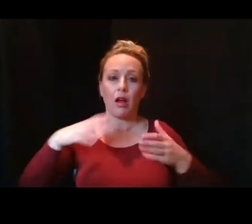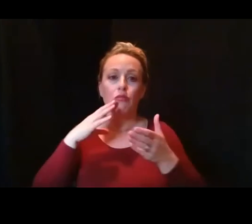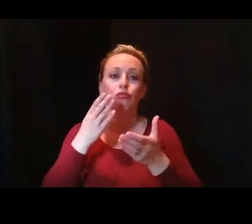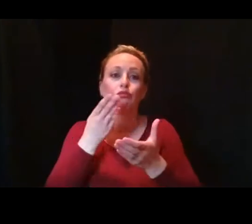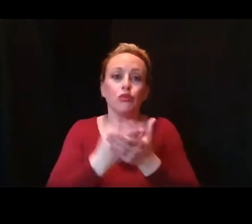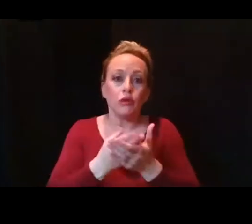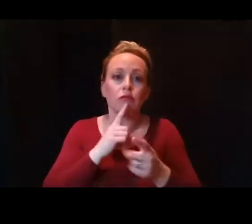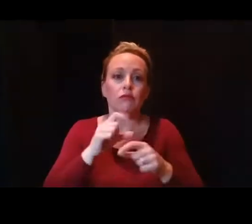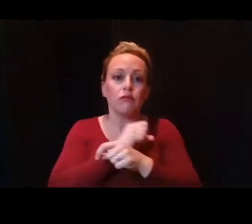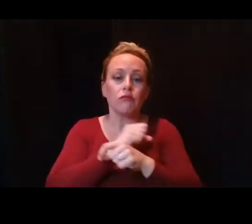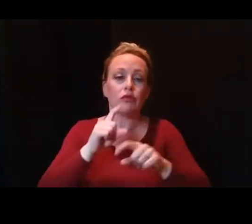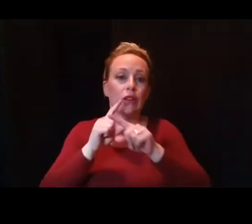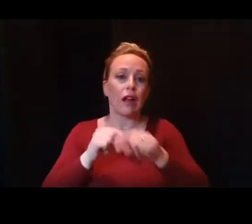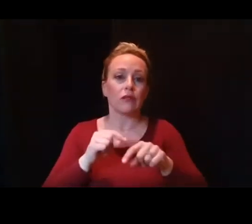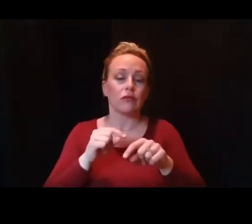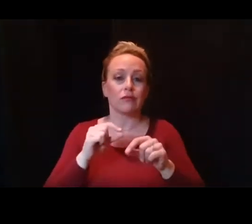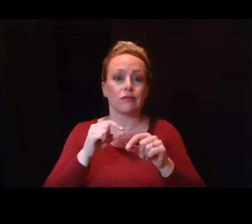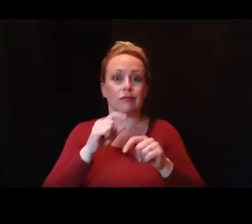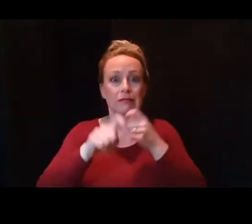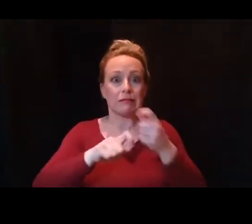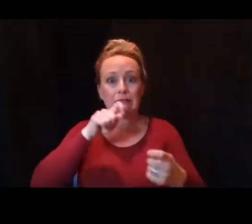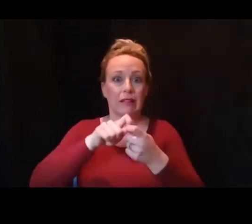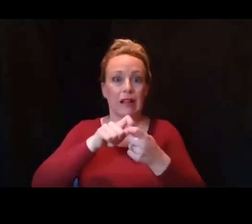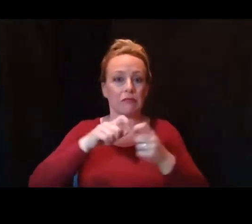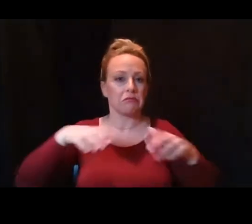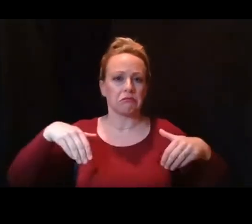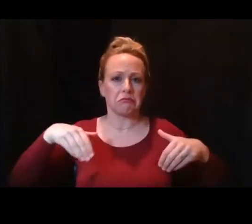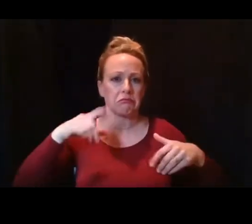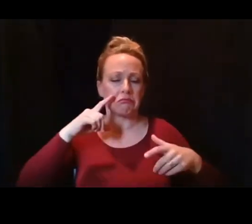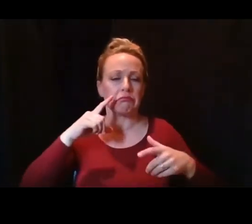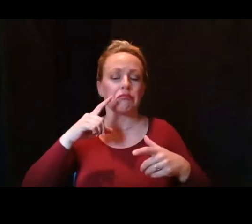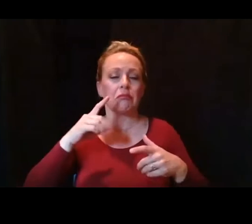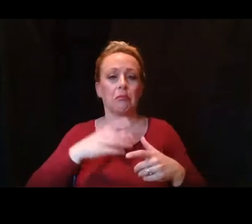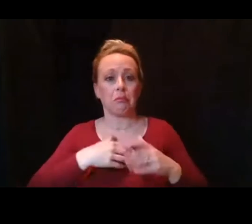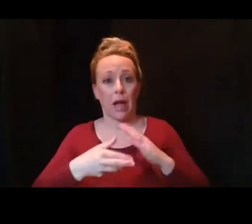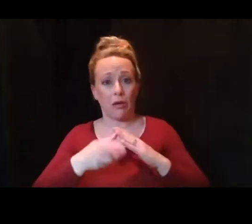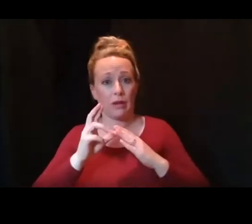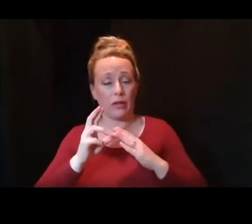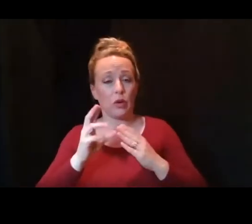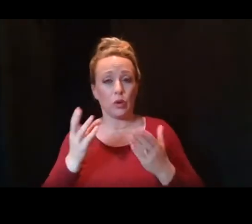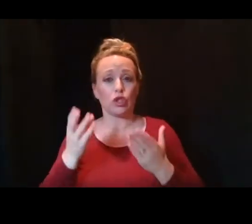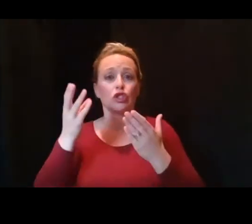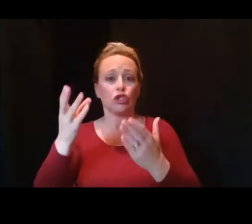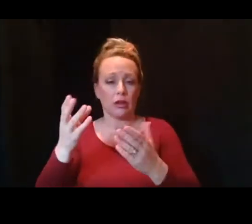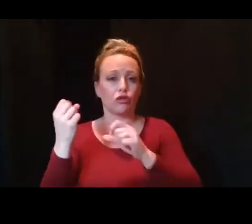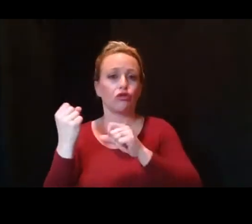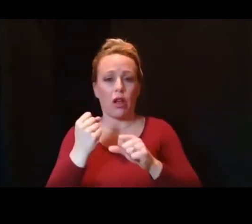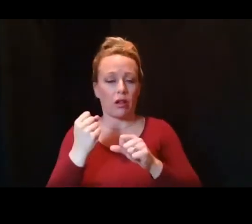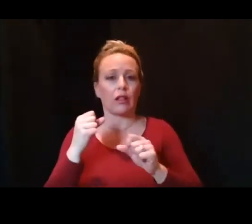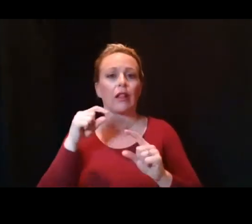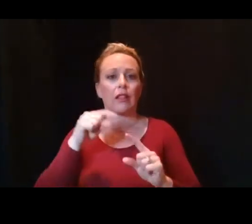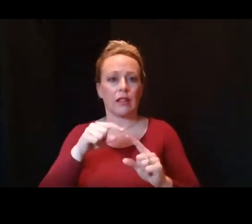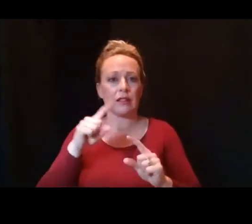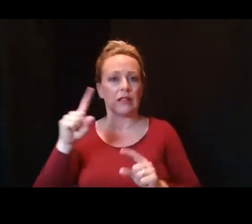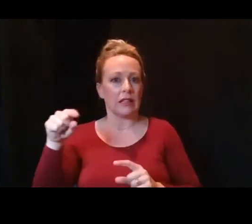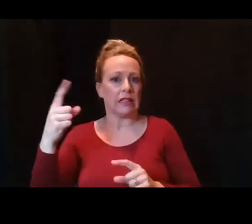the reactions are identical. My review of the available data suggests very strongly that this is a a single